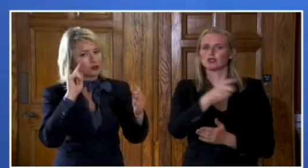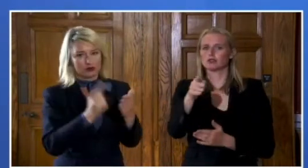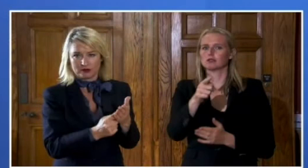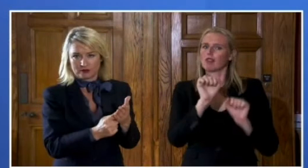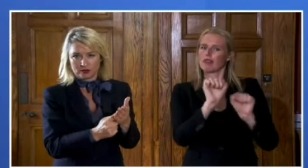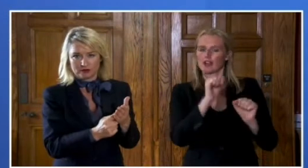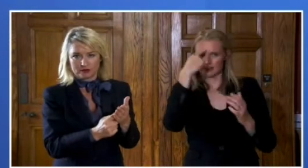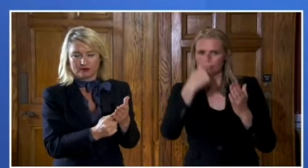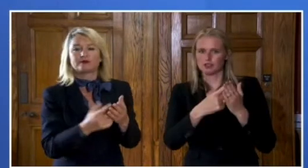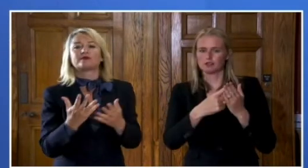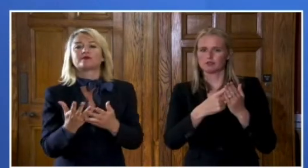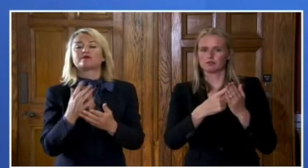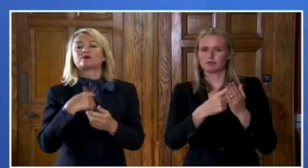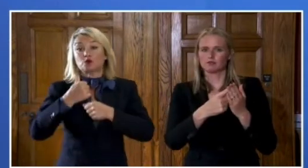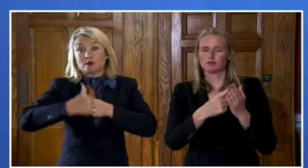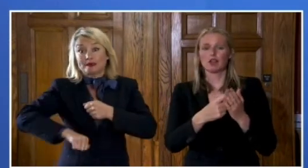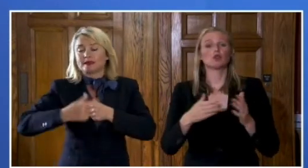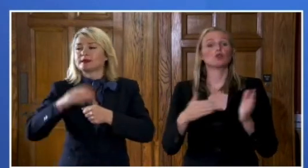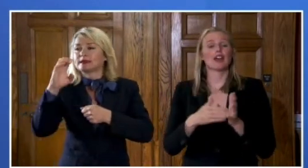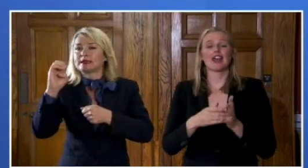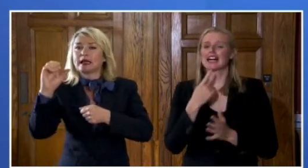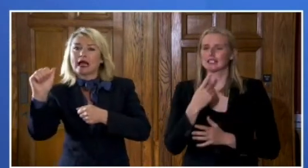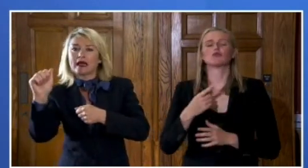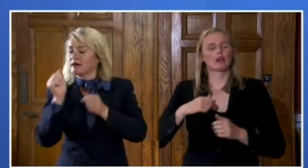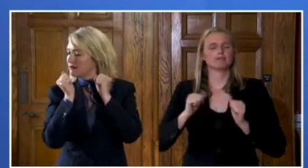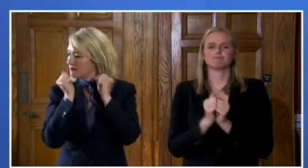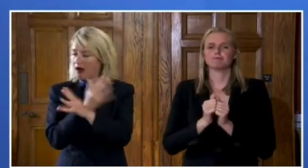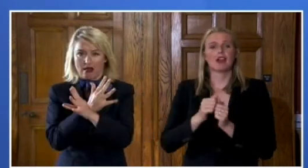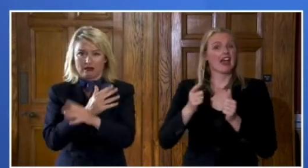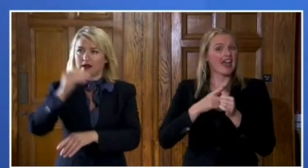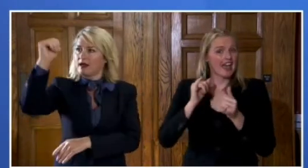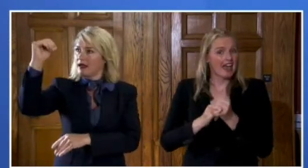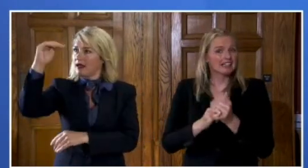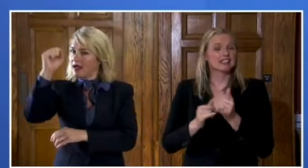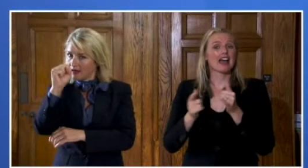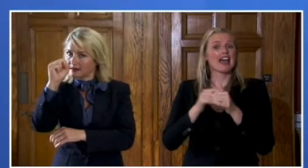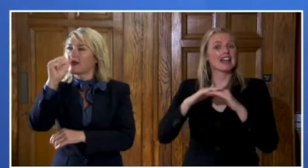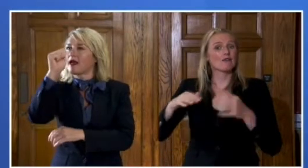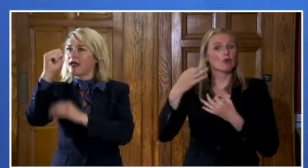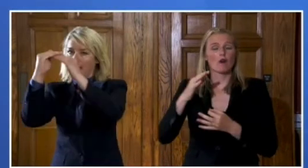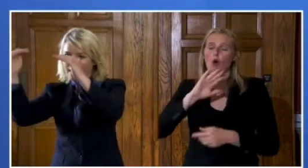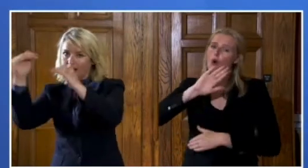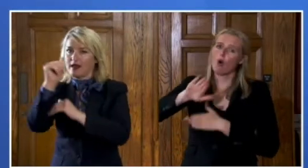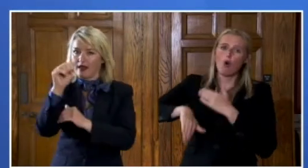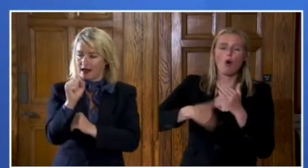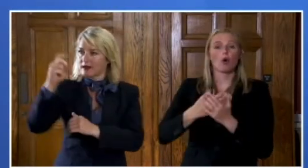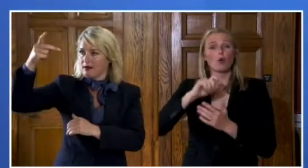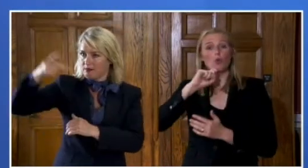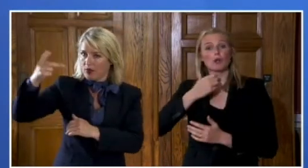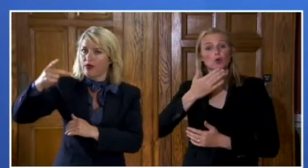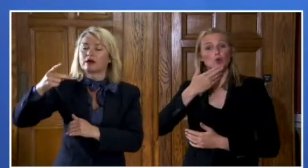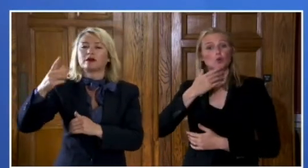instructed CCEA that all of their AS and A-level qualifications will now be awarded the